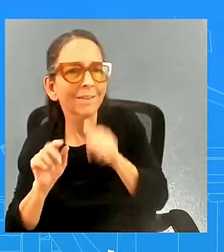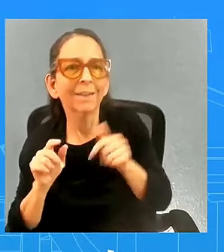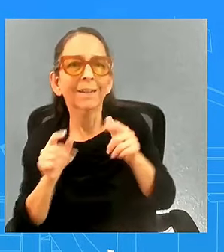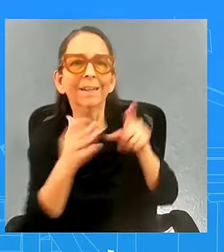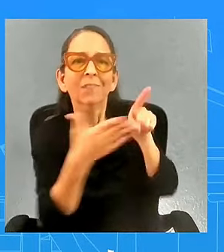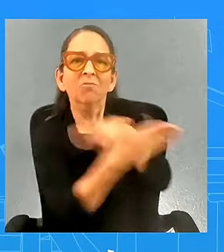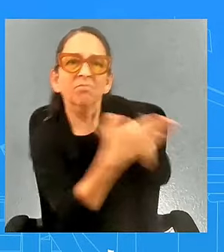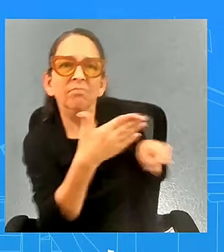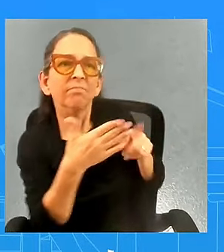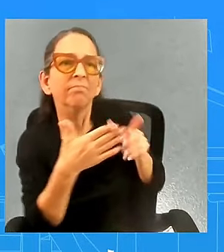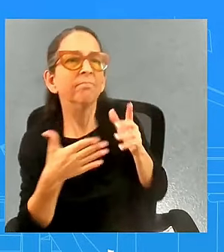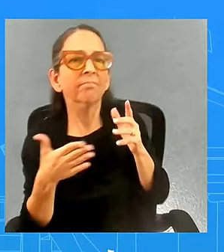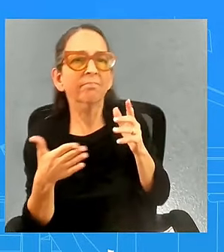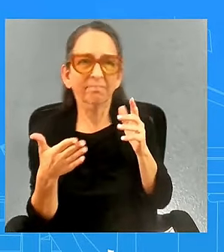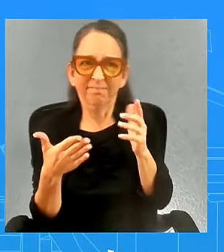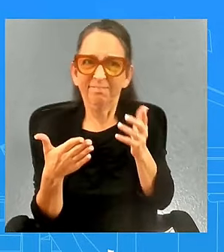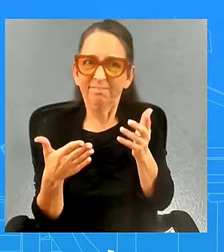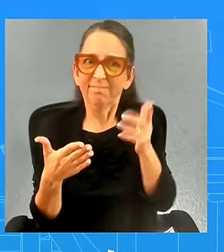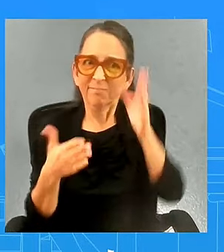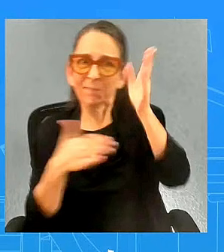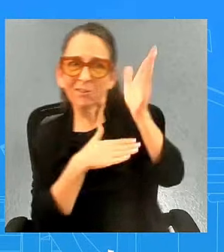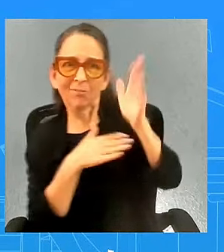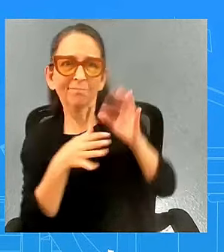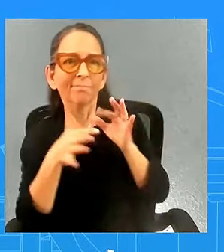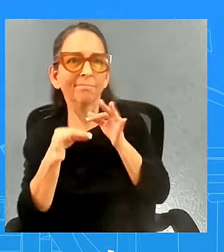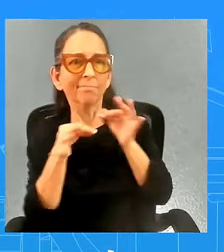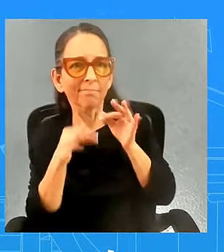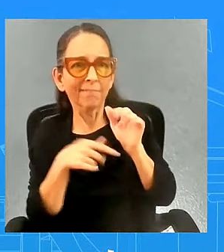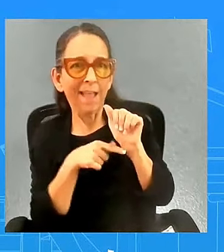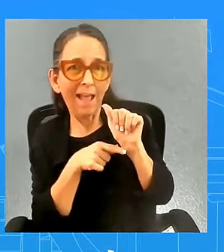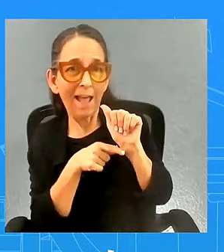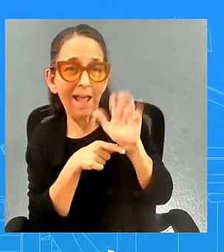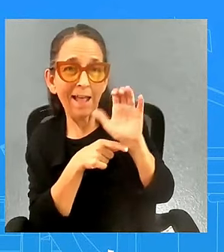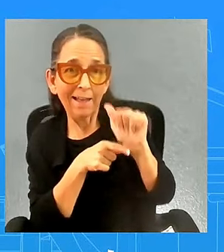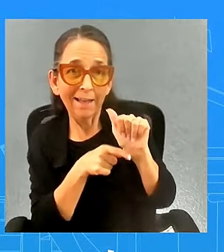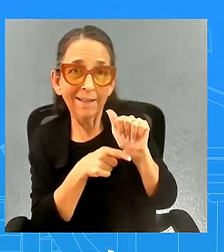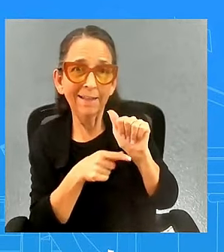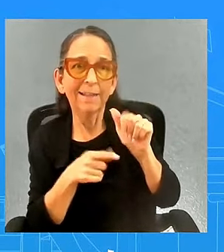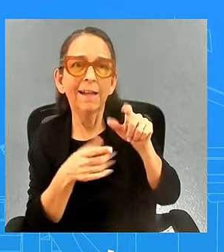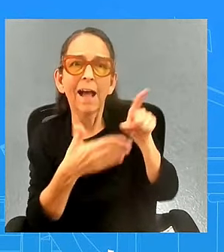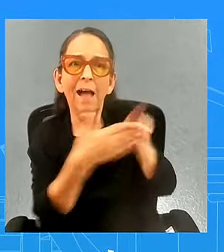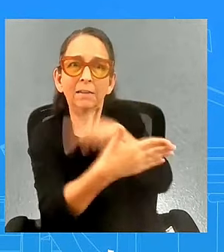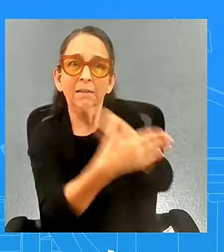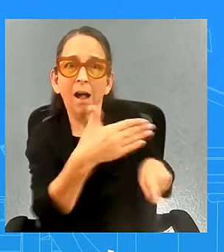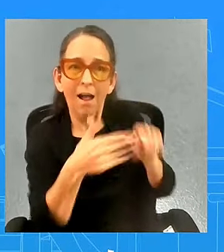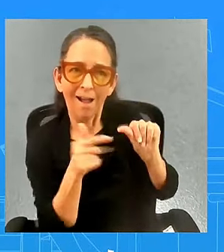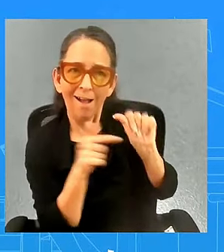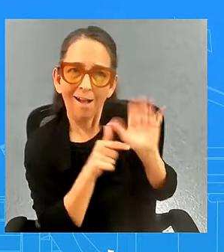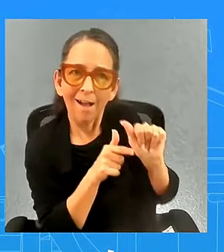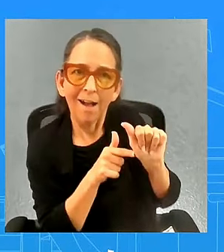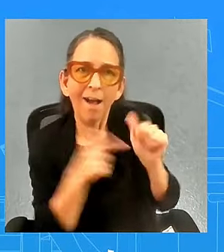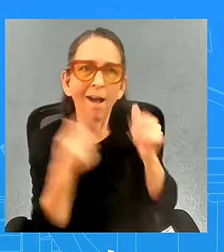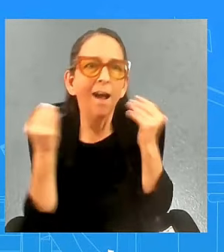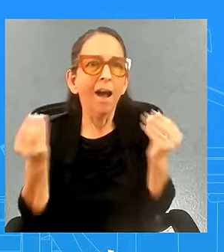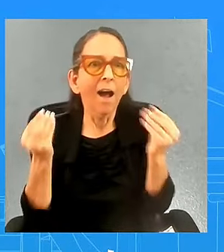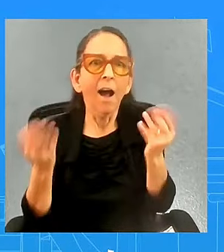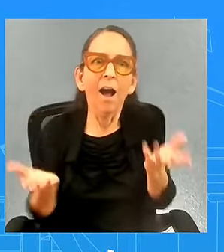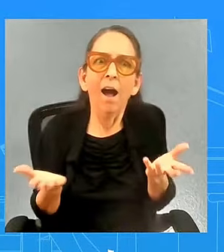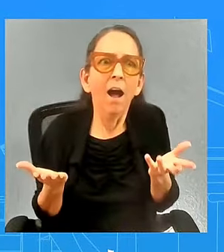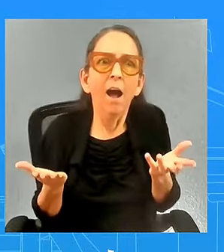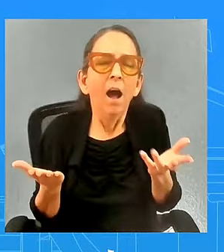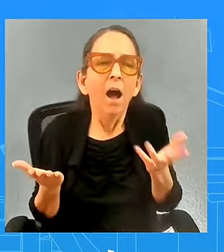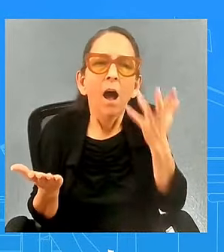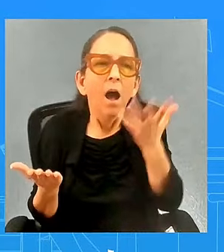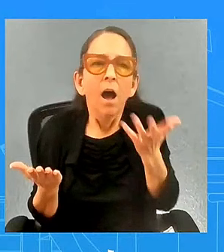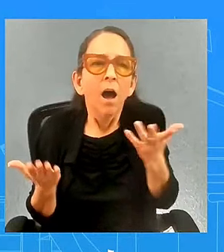yesterday about aca wanted to repeal aca wanted to repeal aca which would hurt millions of americans and so